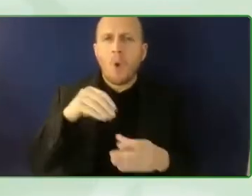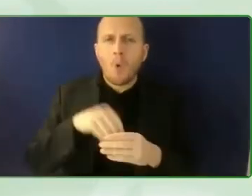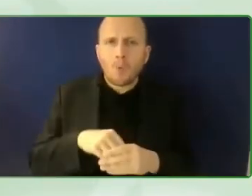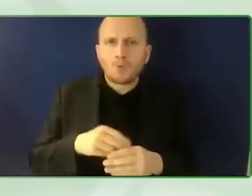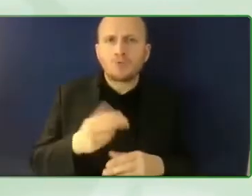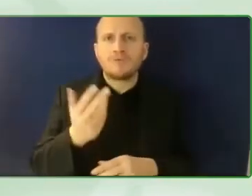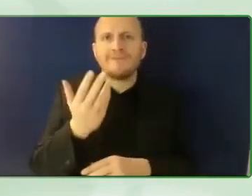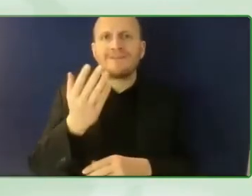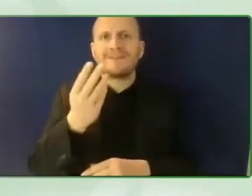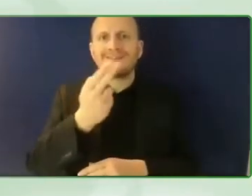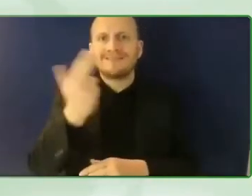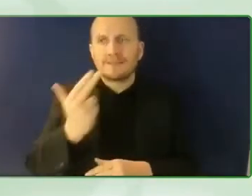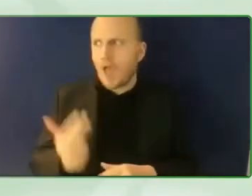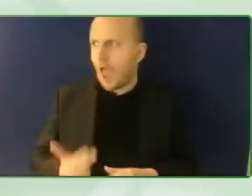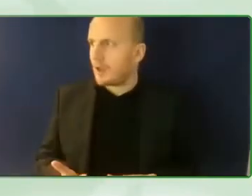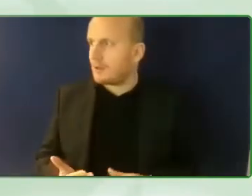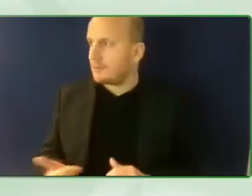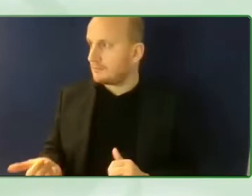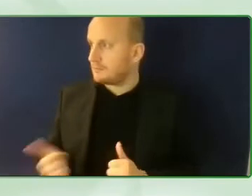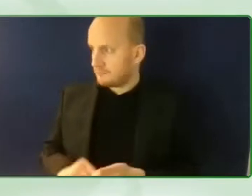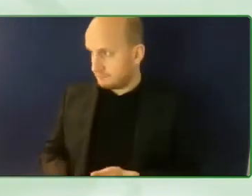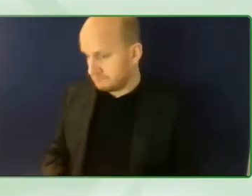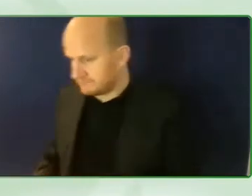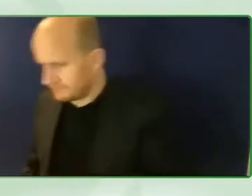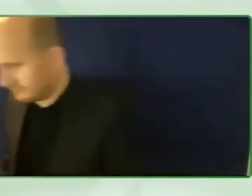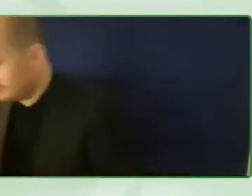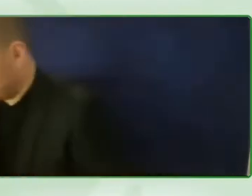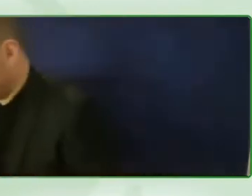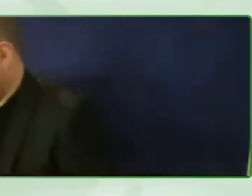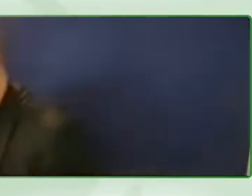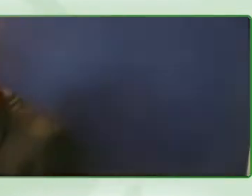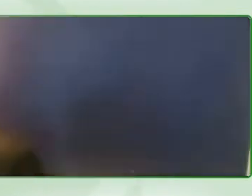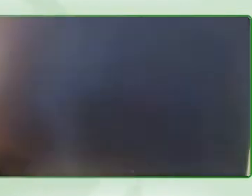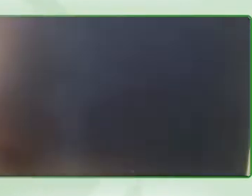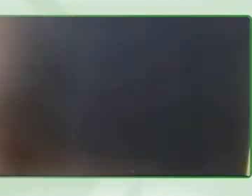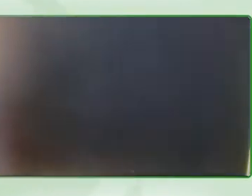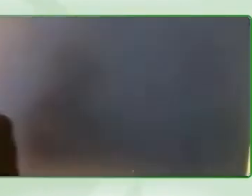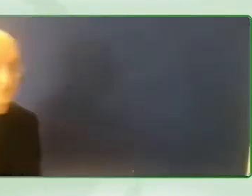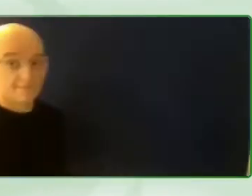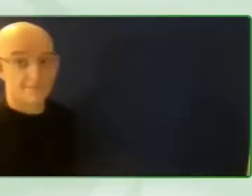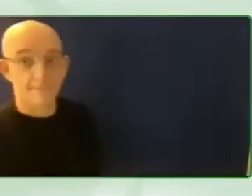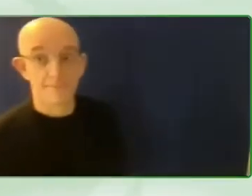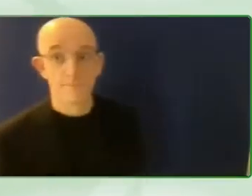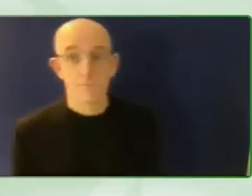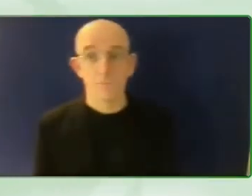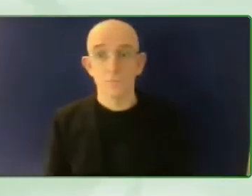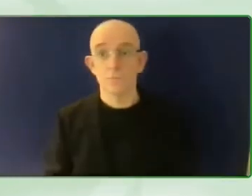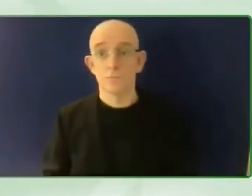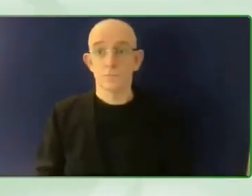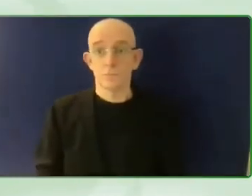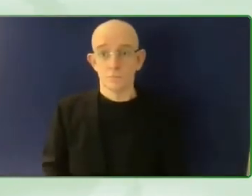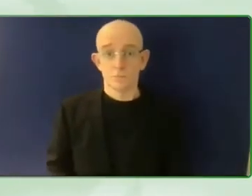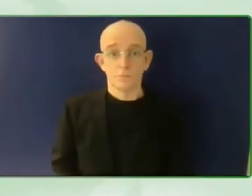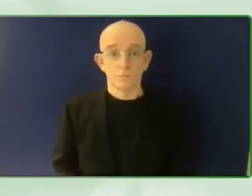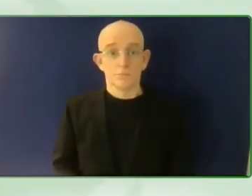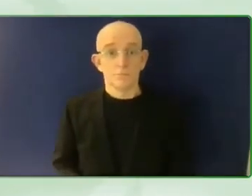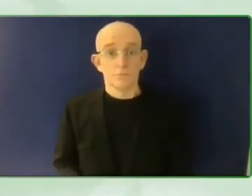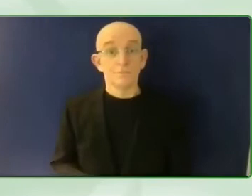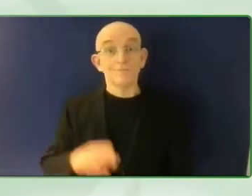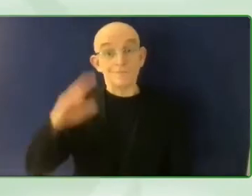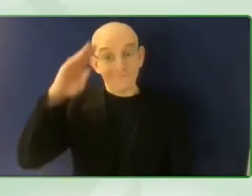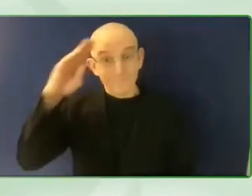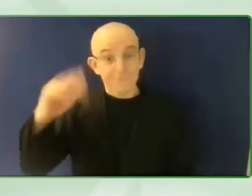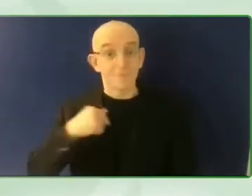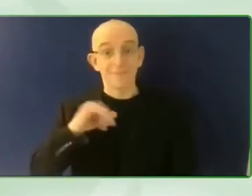world around us and our cities. You are each working so much on inclusive design. And as we think about the